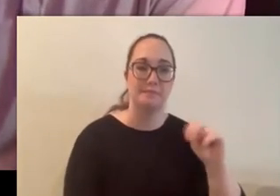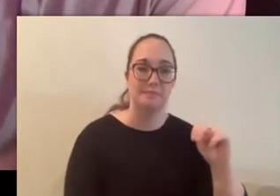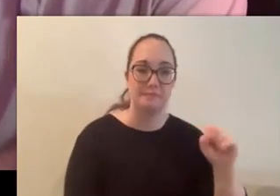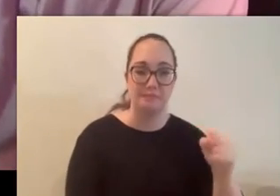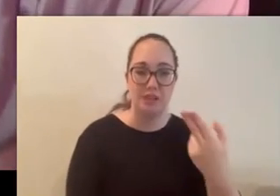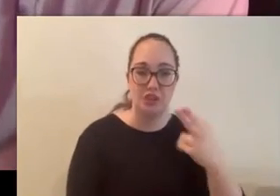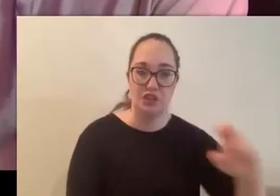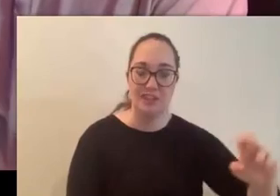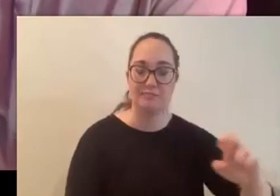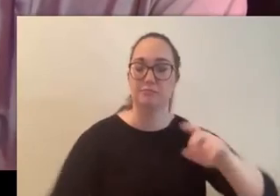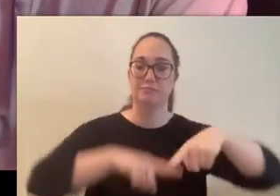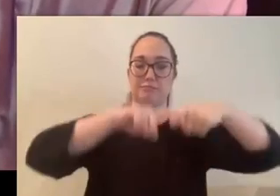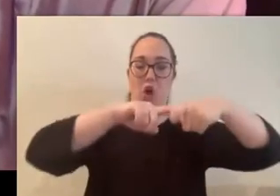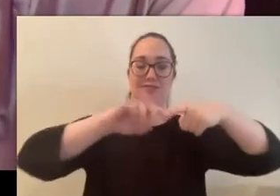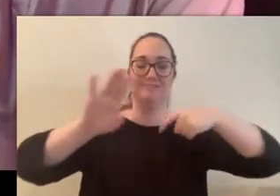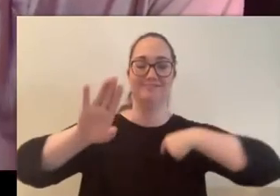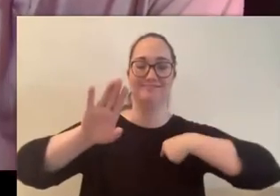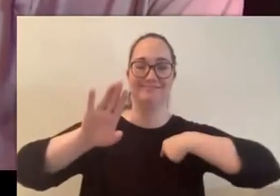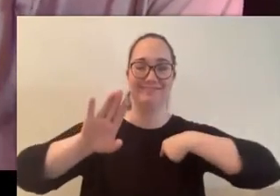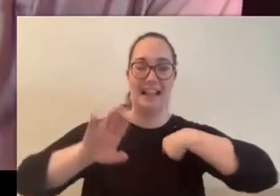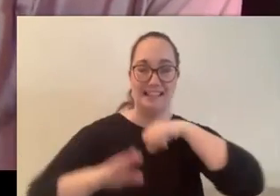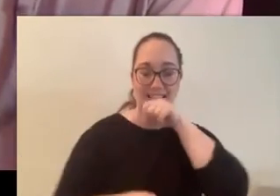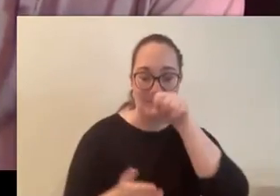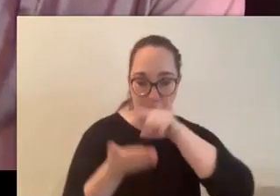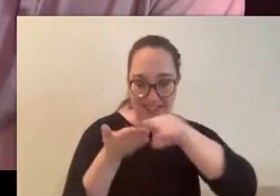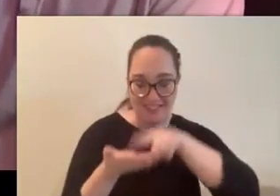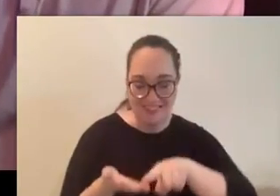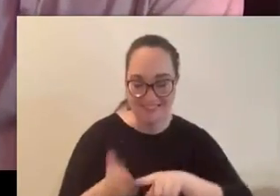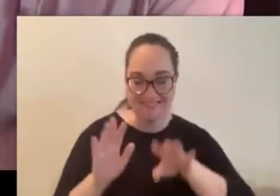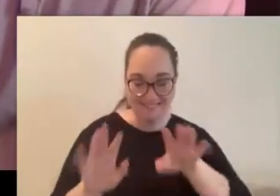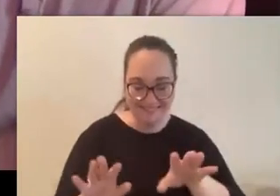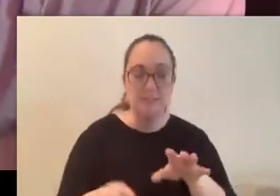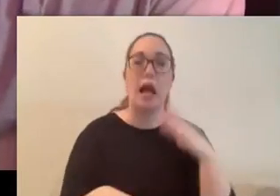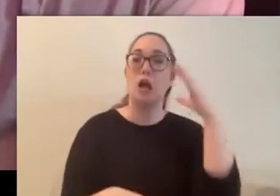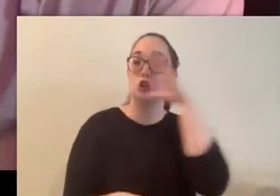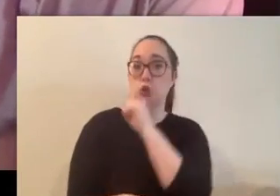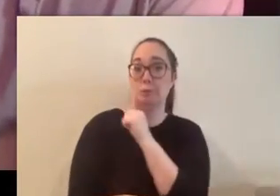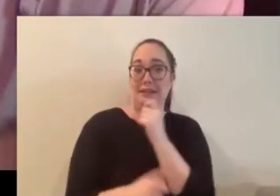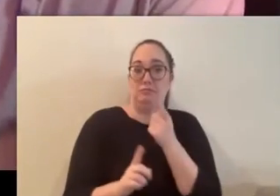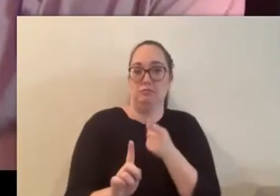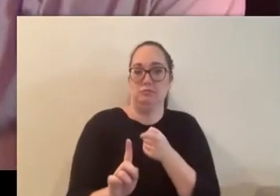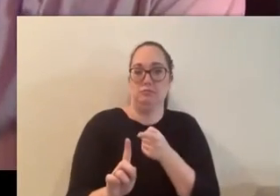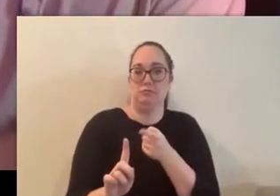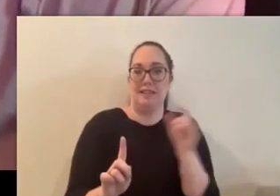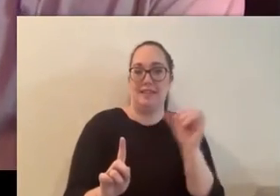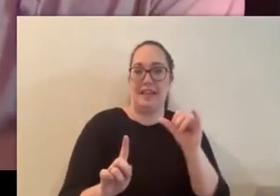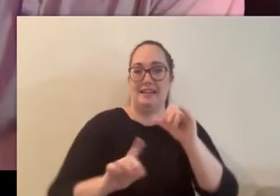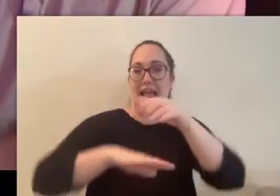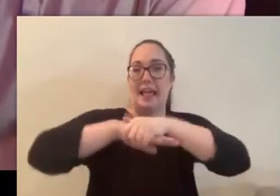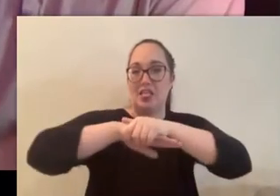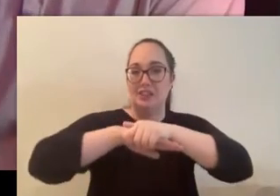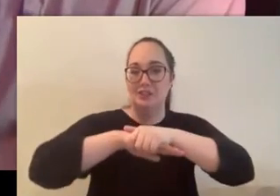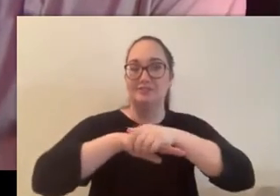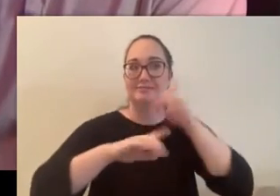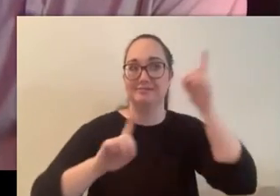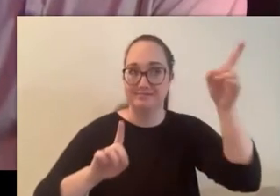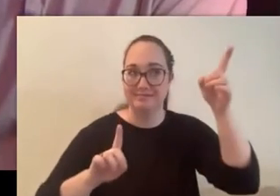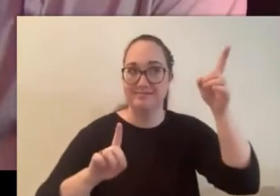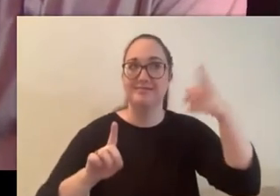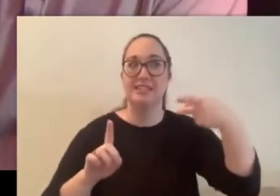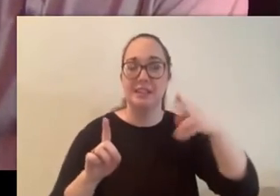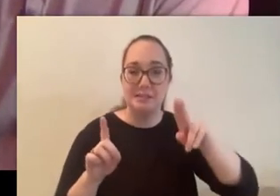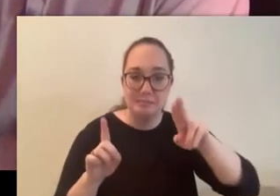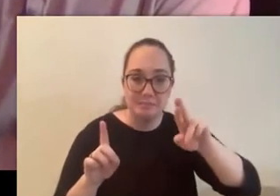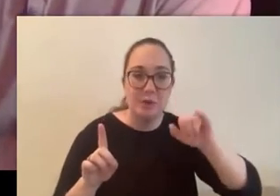loved how and this is this is this is assuming this information let's like great britain the puritans of course of